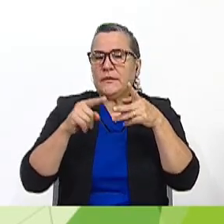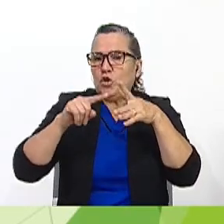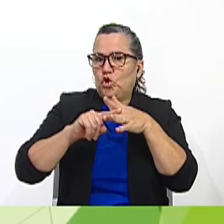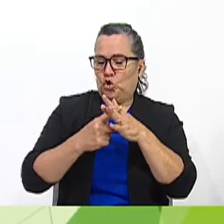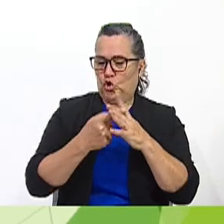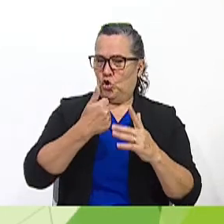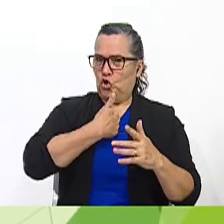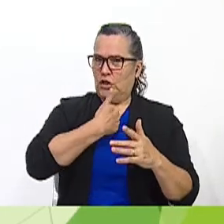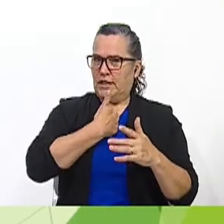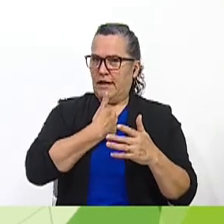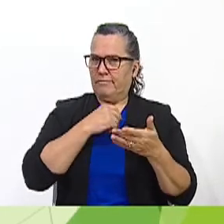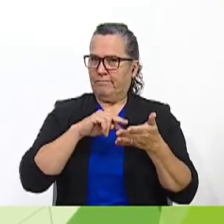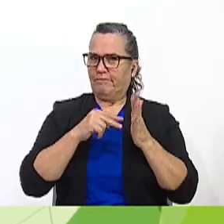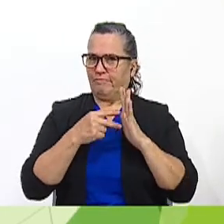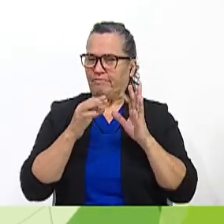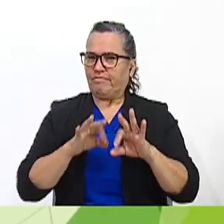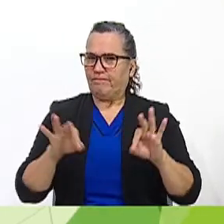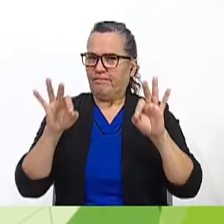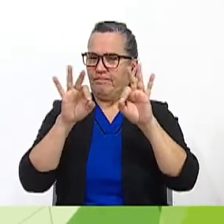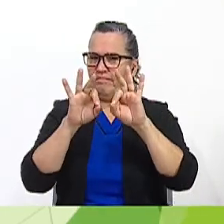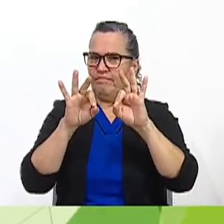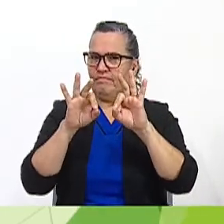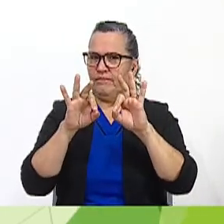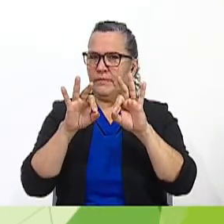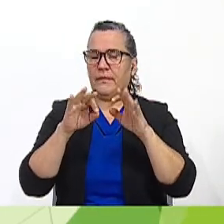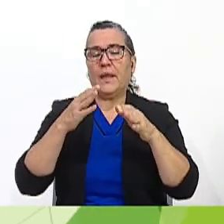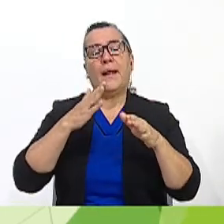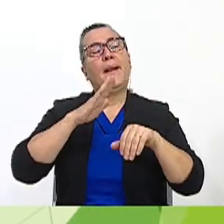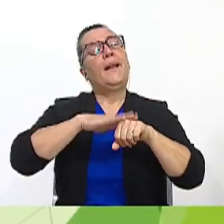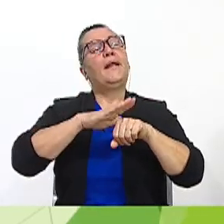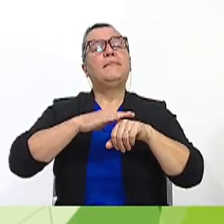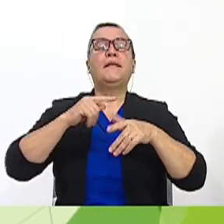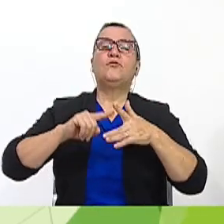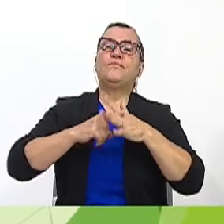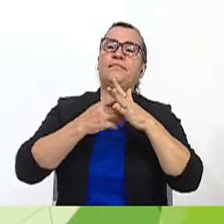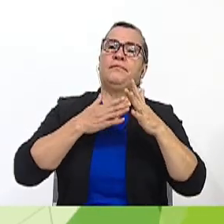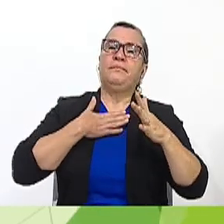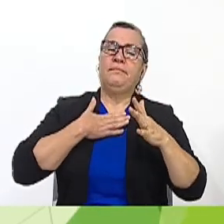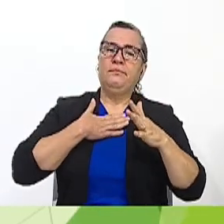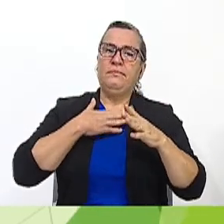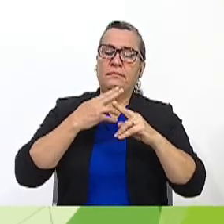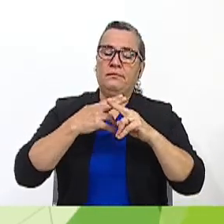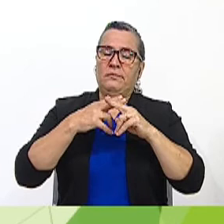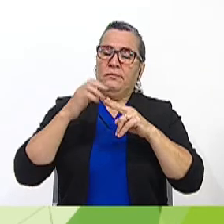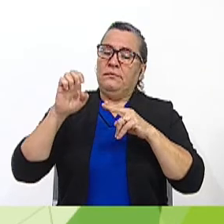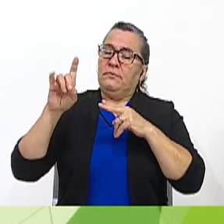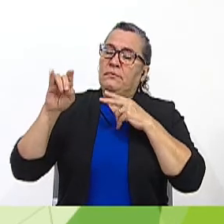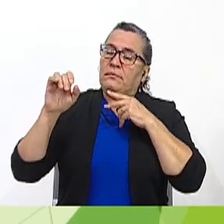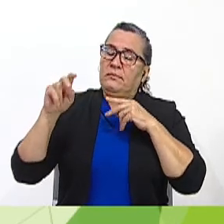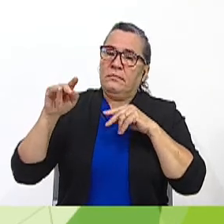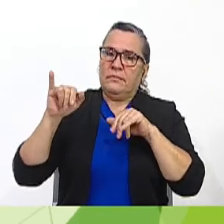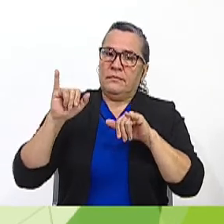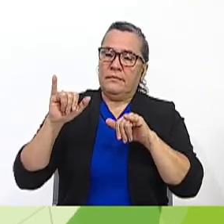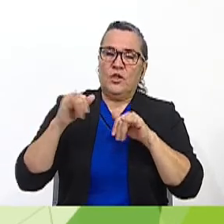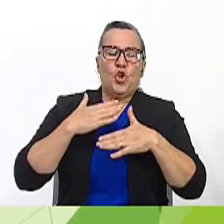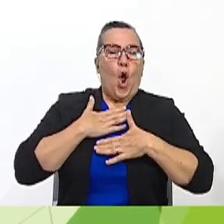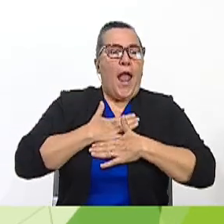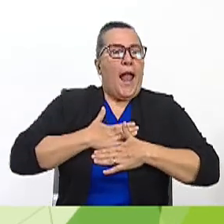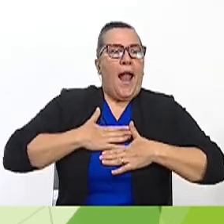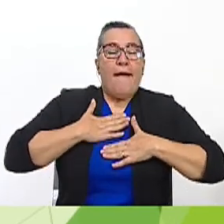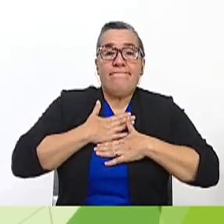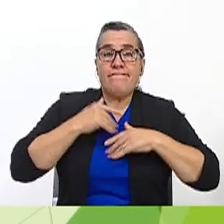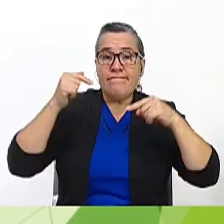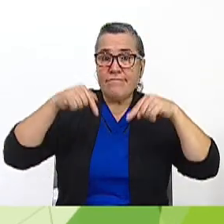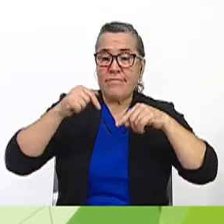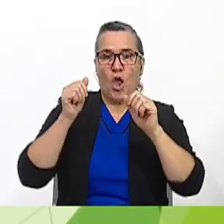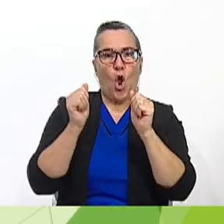yourself, which is very important. Let me introduce myself. My name is Evelyn, and I am delighted to be here